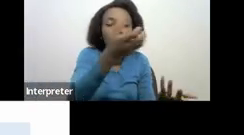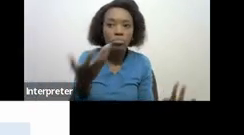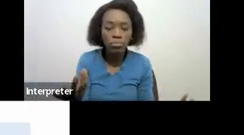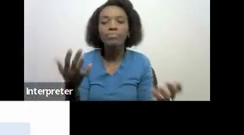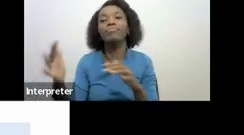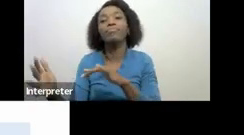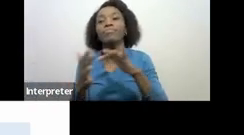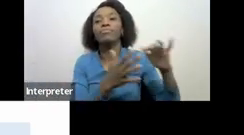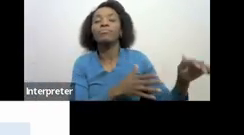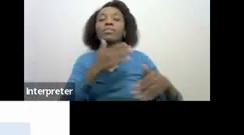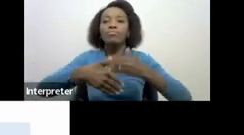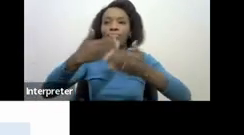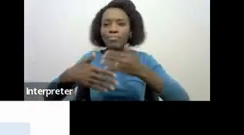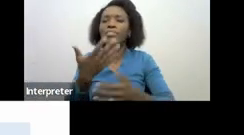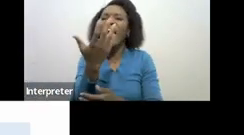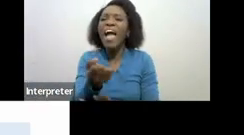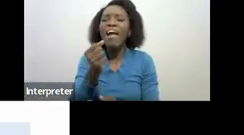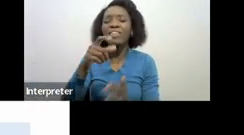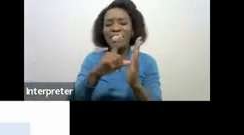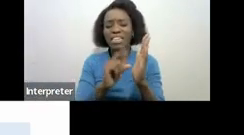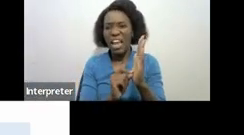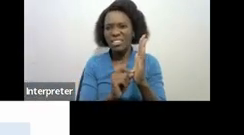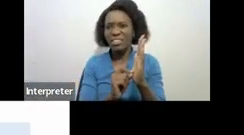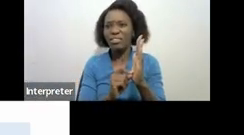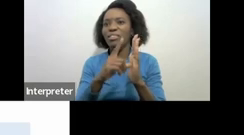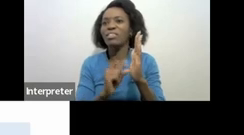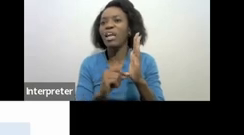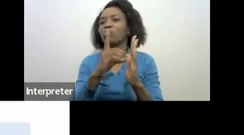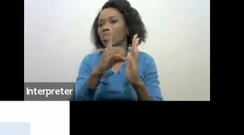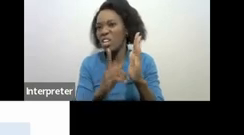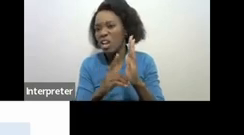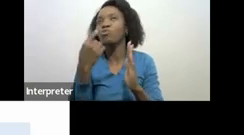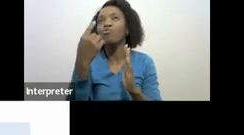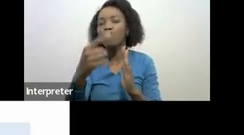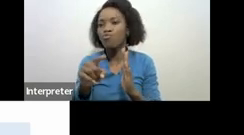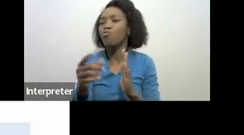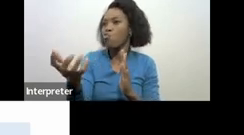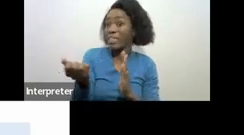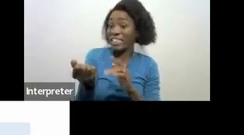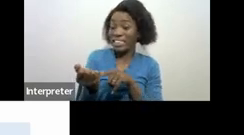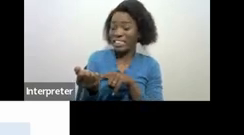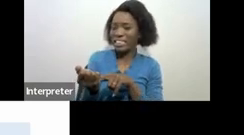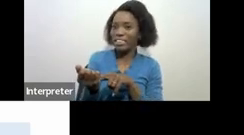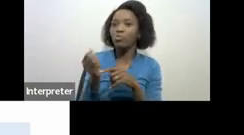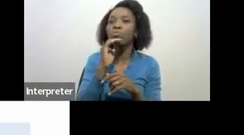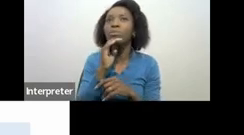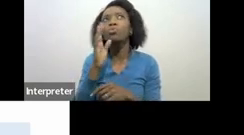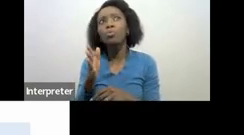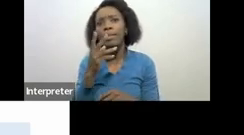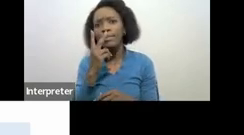receipt of where you've received your remuneration. We look into that to say, when did you receive your